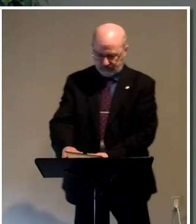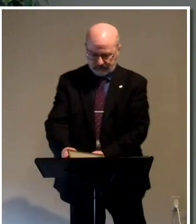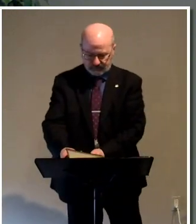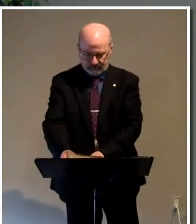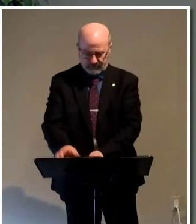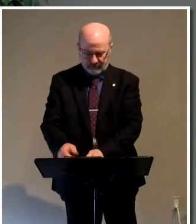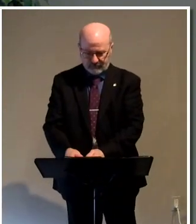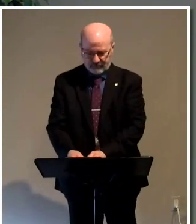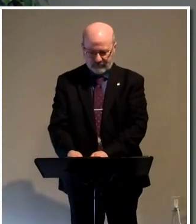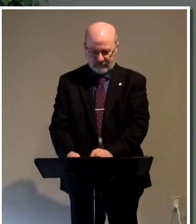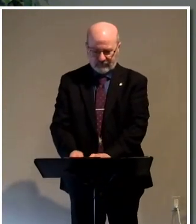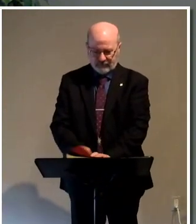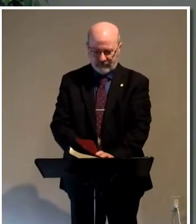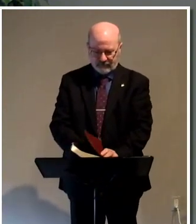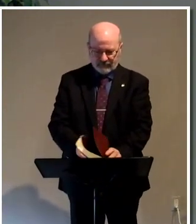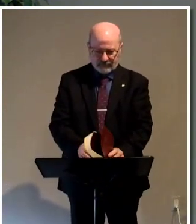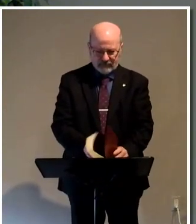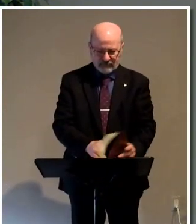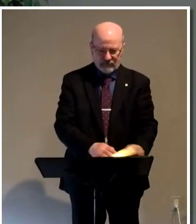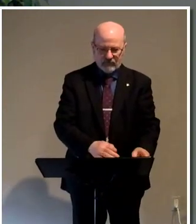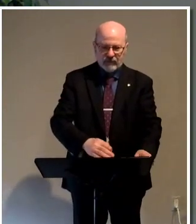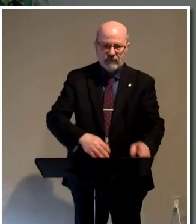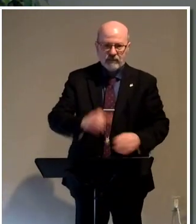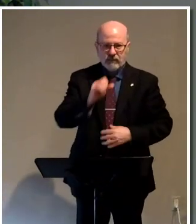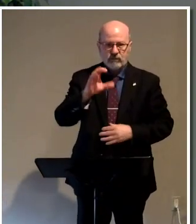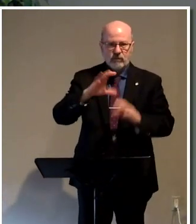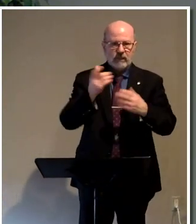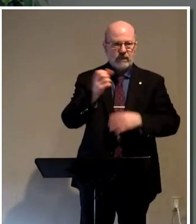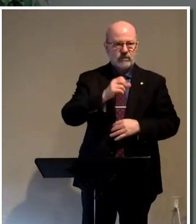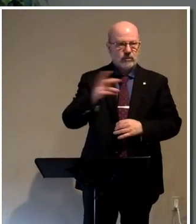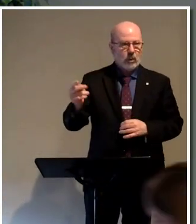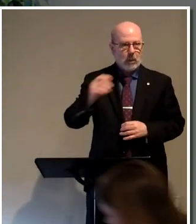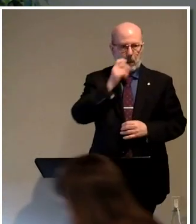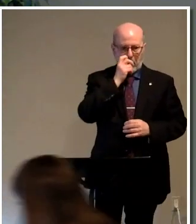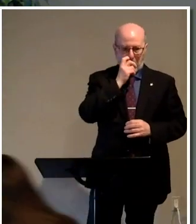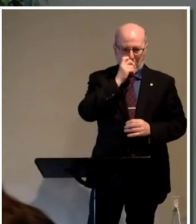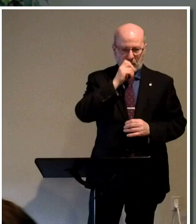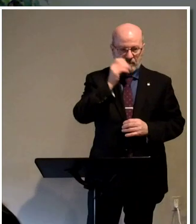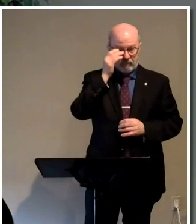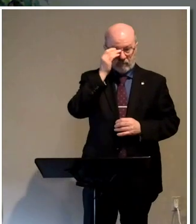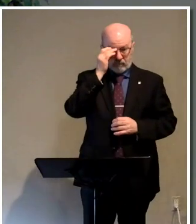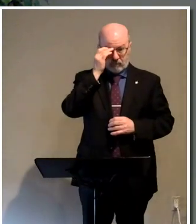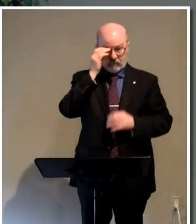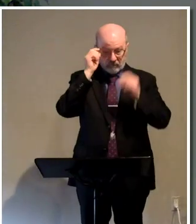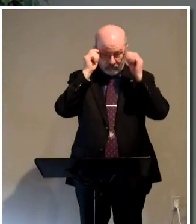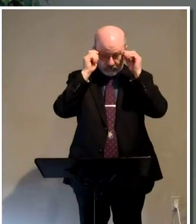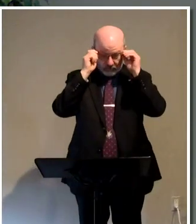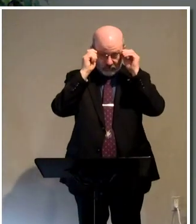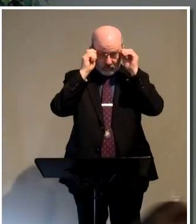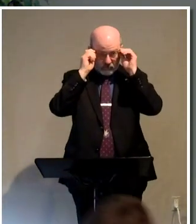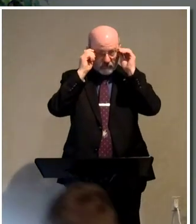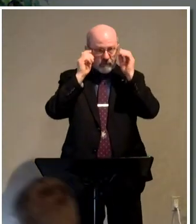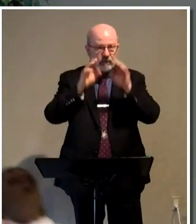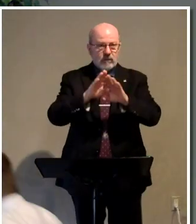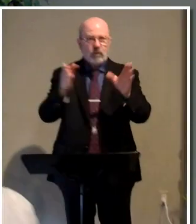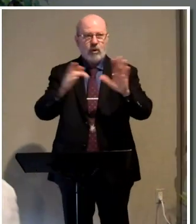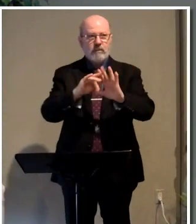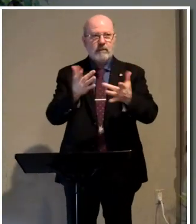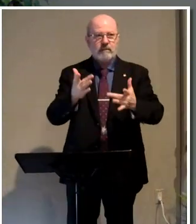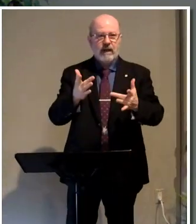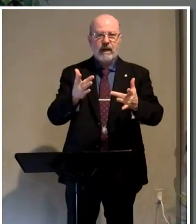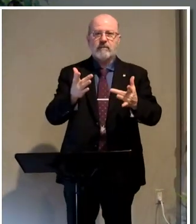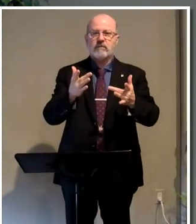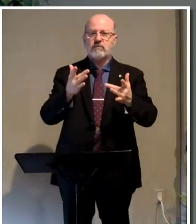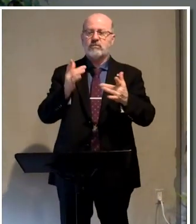We're going to try and be kind to your time today, as we will have a business meeting here at one o'clock. So open your Bibles without